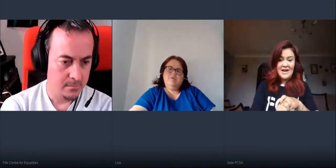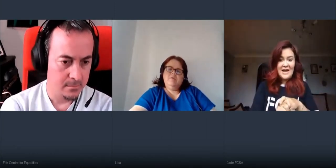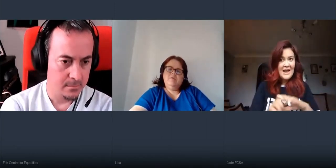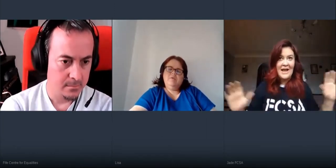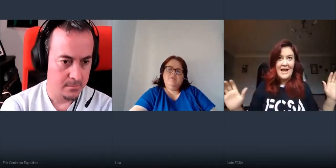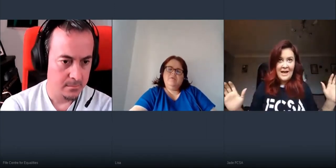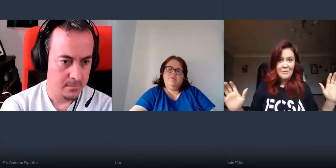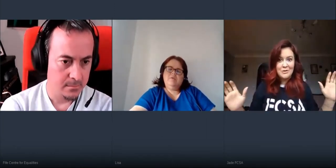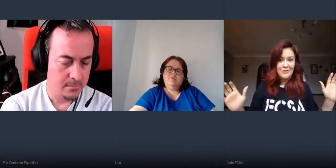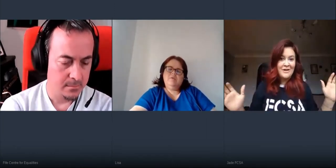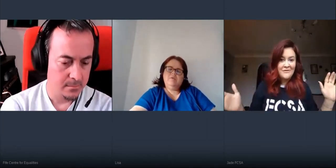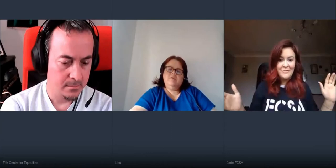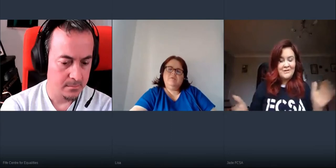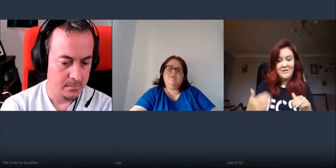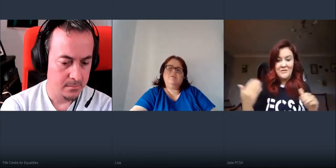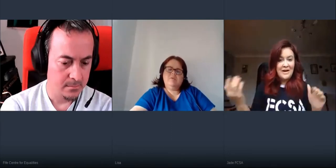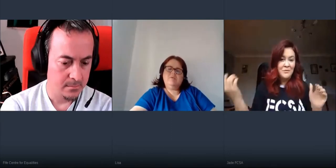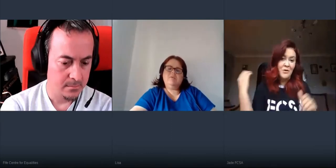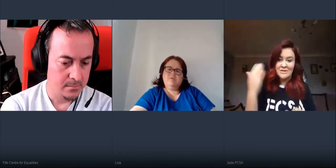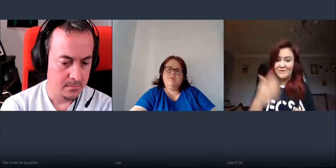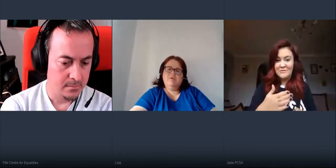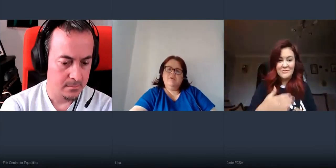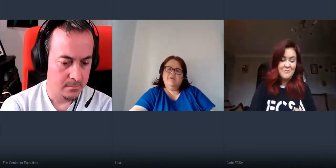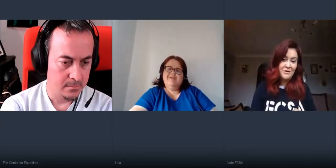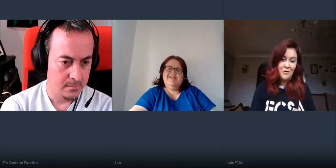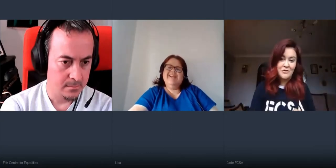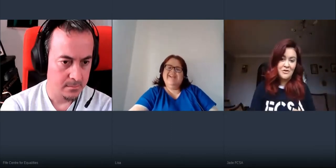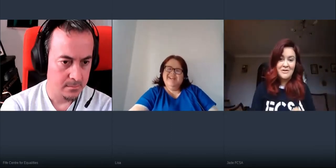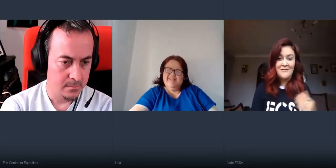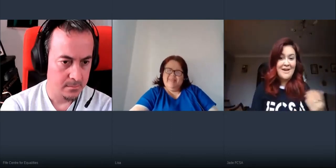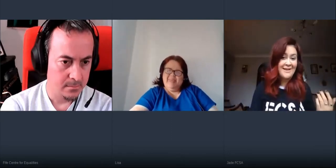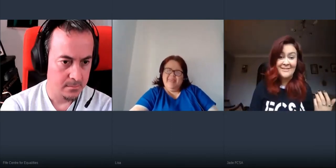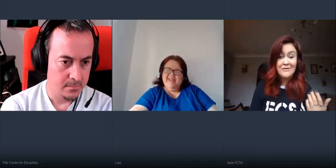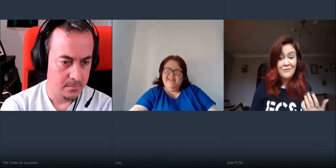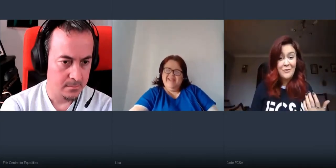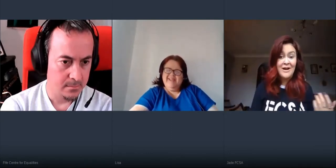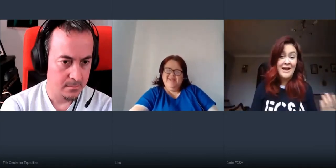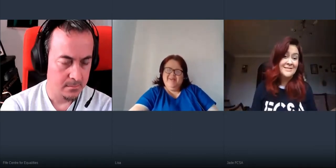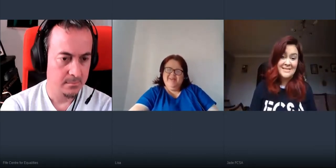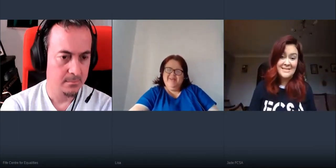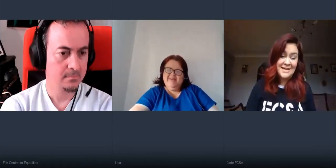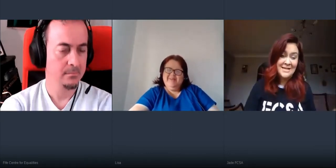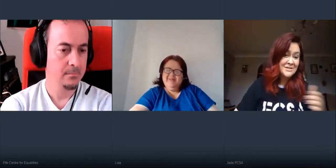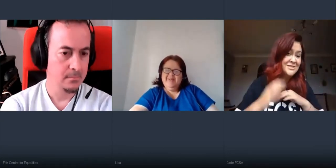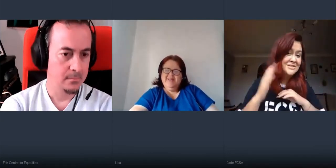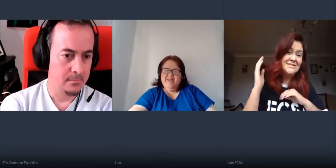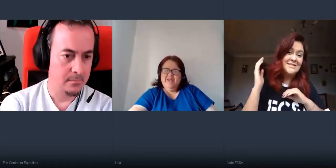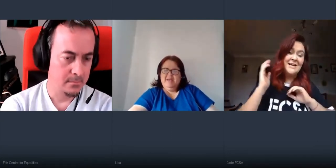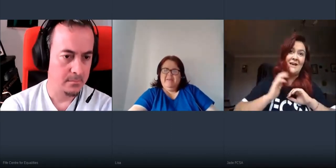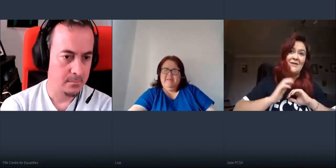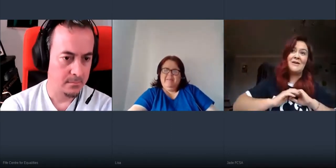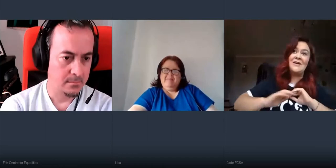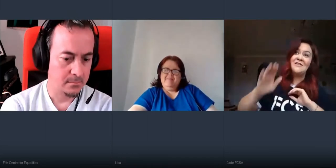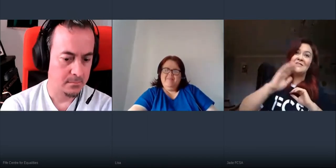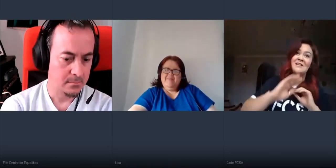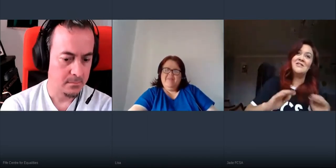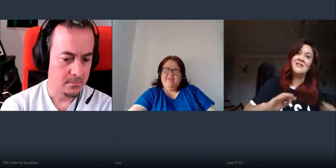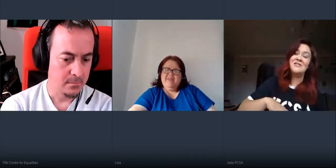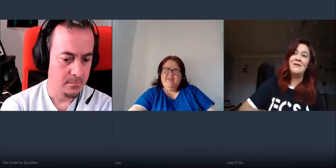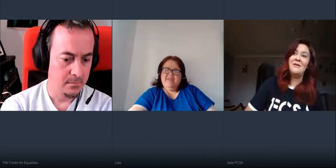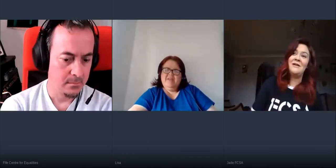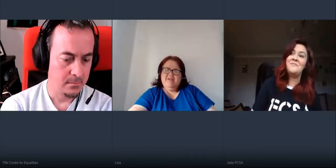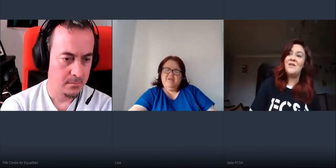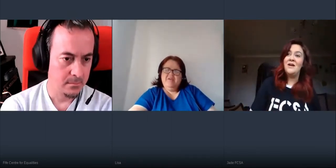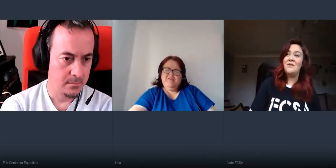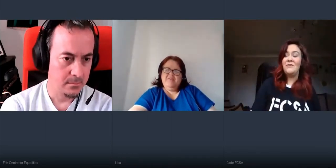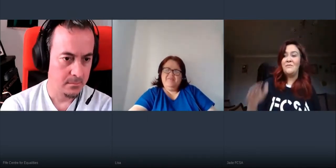absolutely everywhere like you can't walk down the main corridor without hitting like four hand sanitizers and everything's kind of changed that